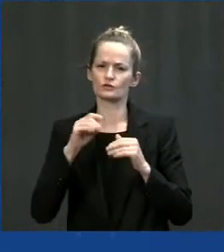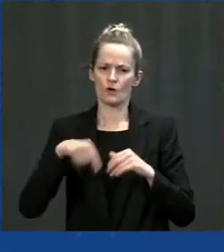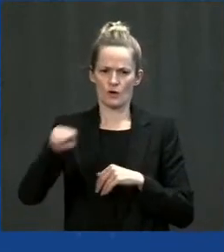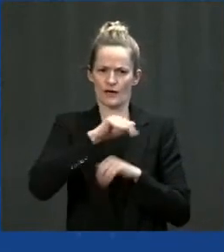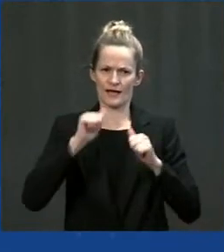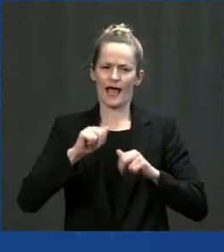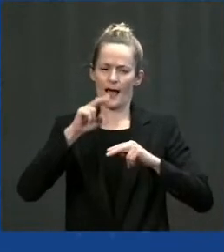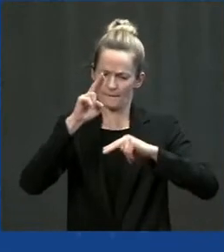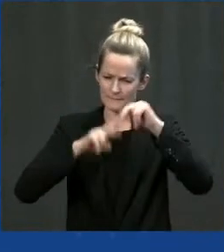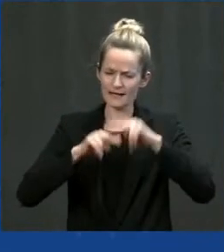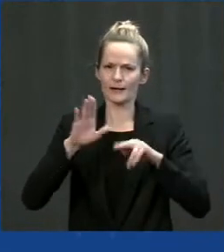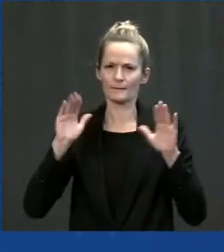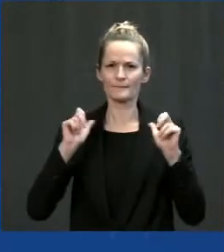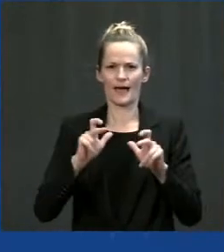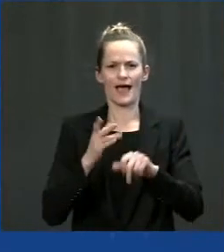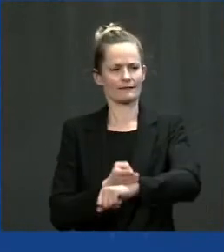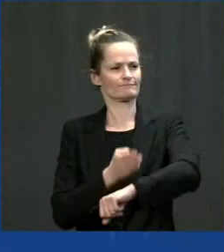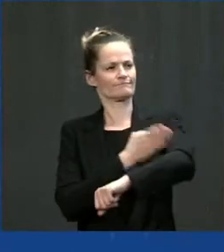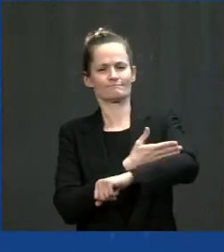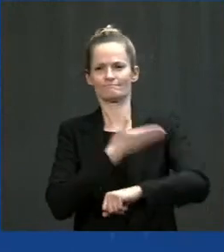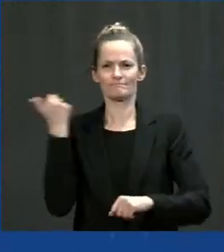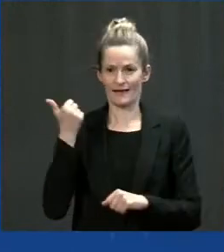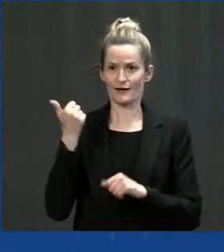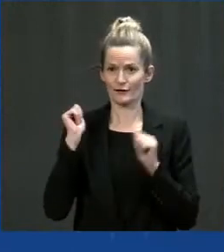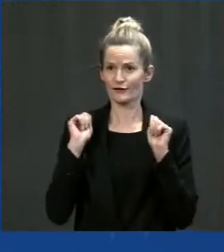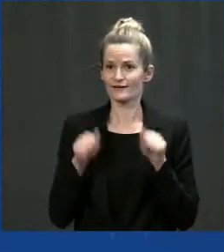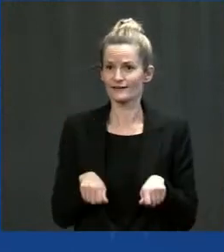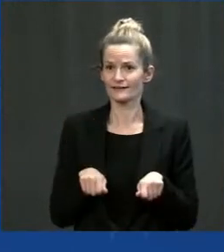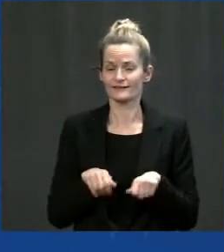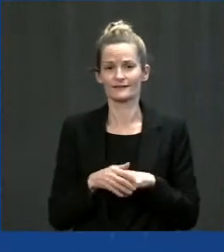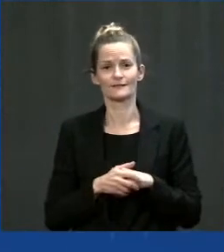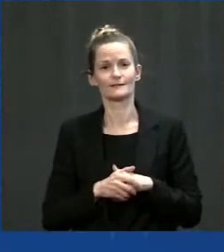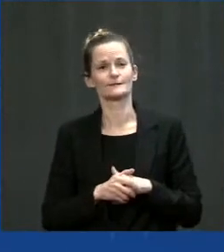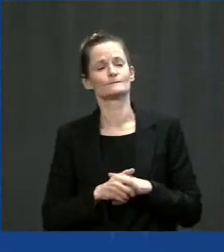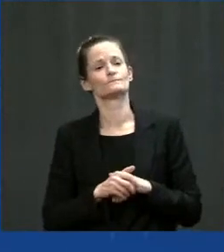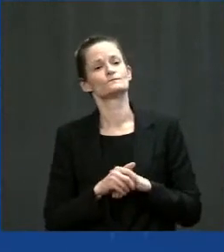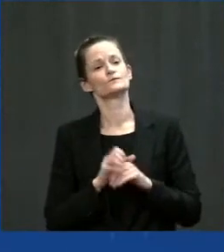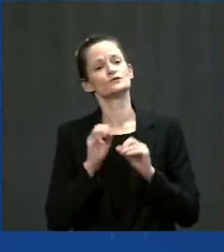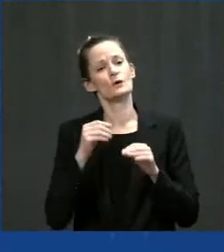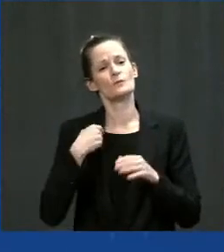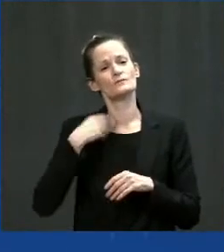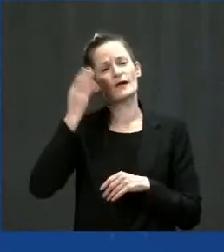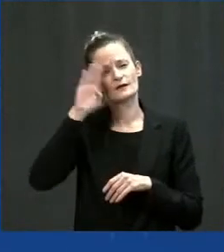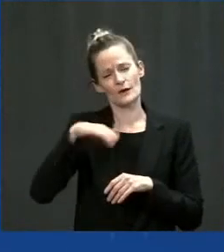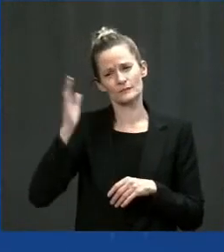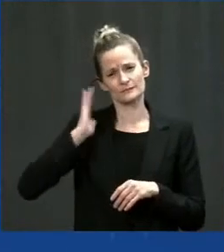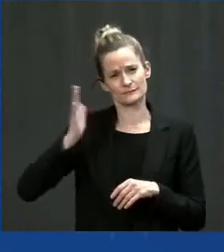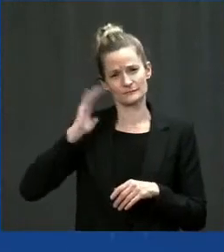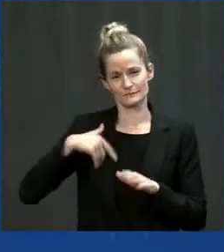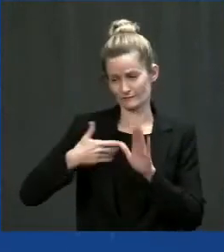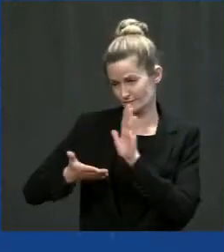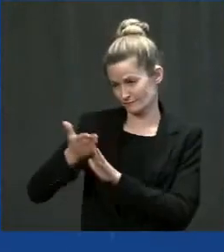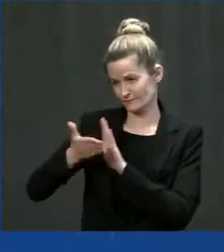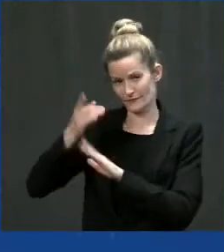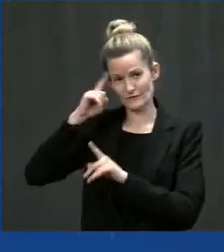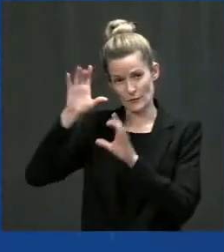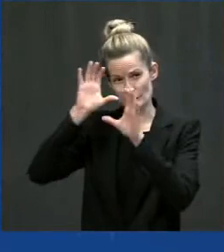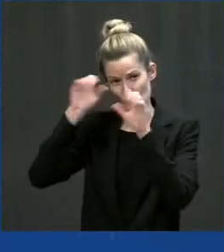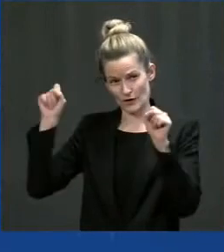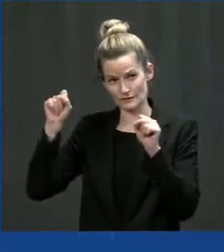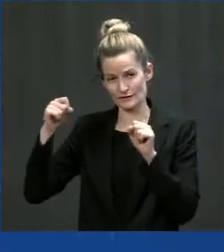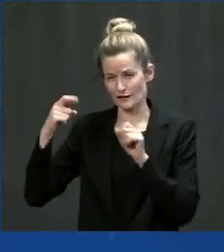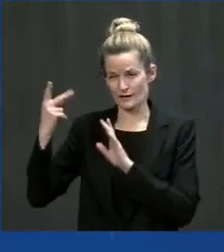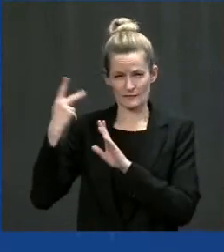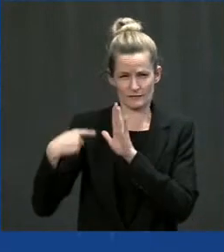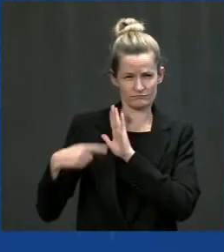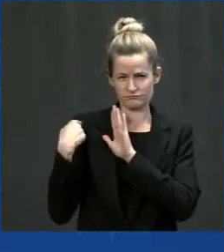know I got criticized when I was running. I said I was running for three reasons. One, to restore the soul of the country.